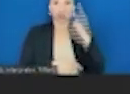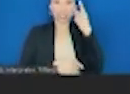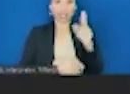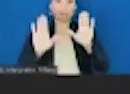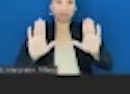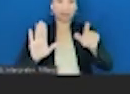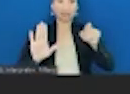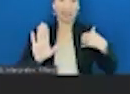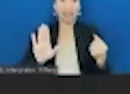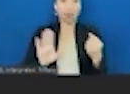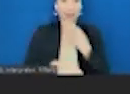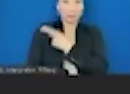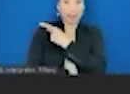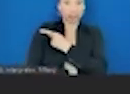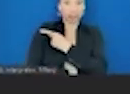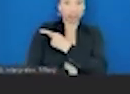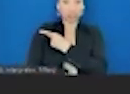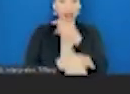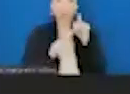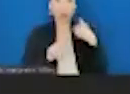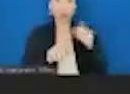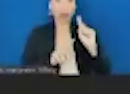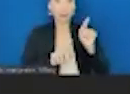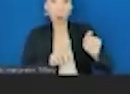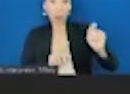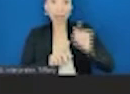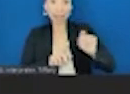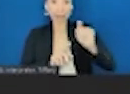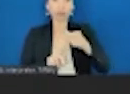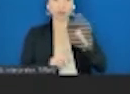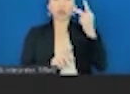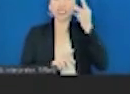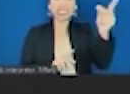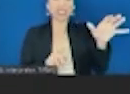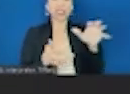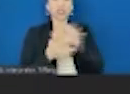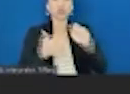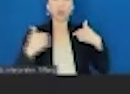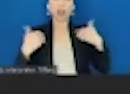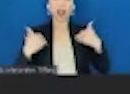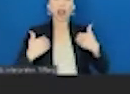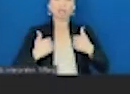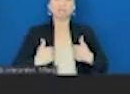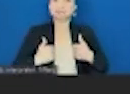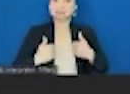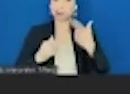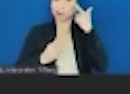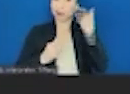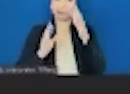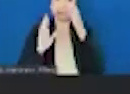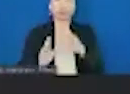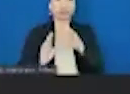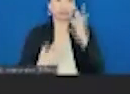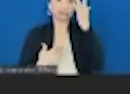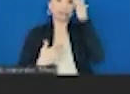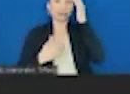and these are destroyed and damaged capillaries from the lungs of a patient with COVID-19. So COVID-19 is not just a virus